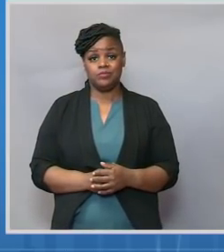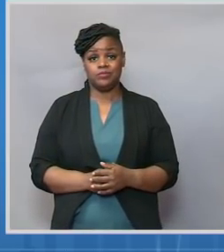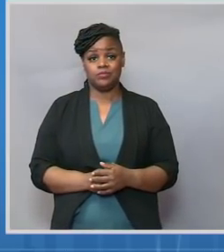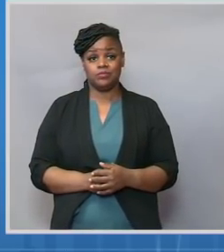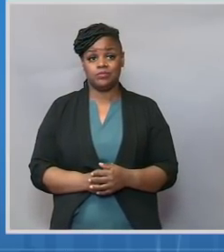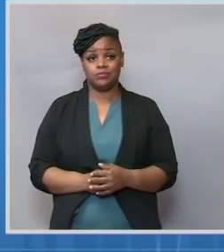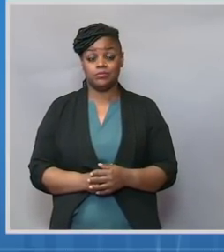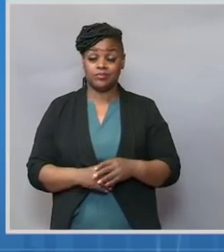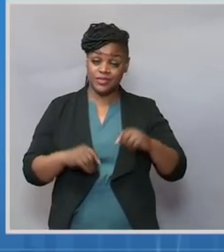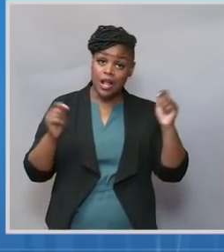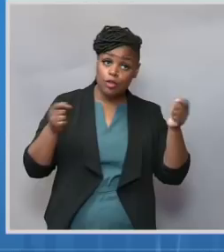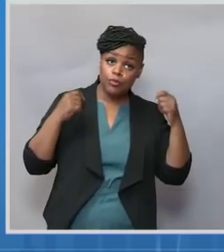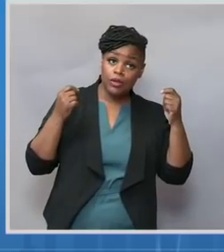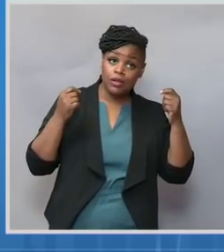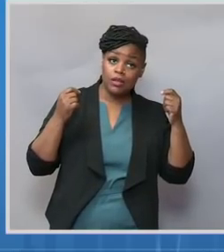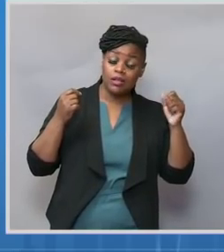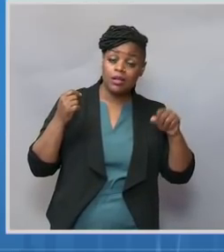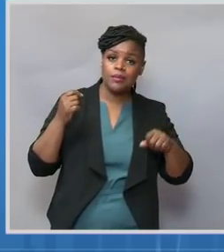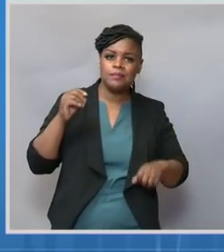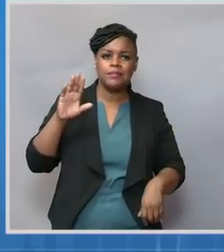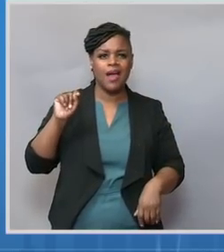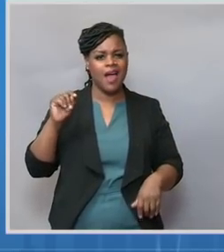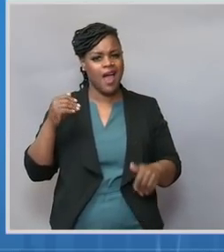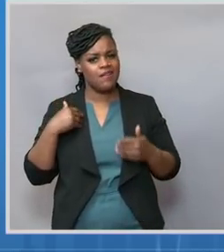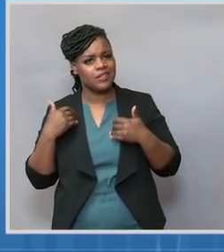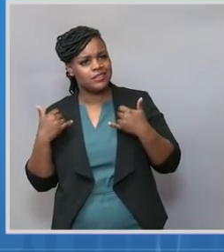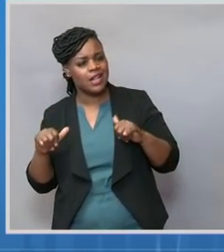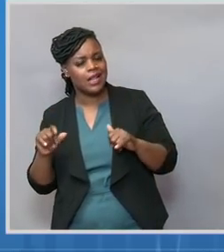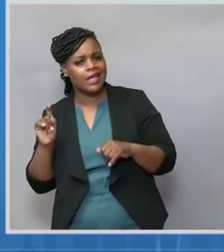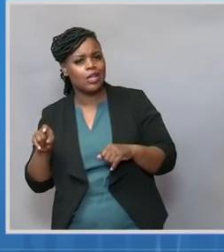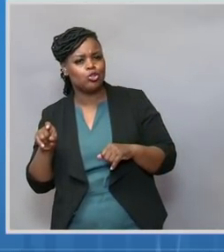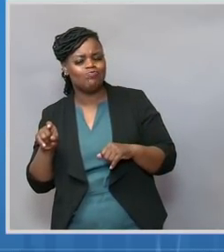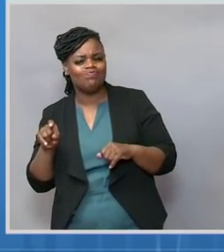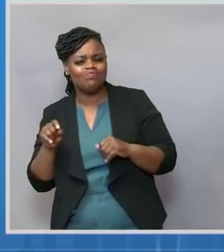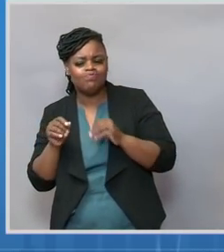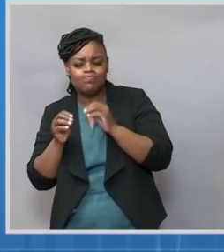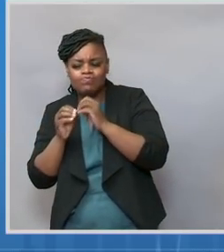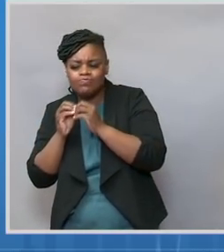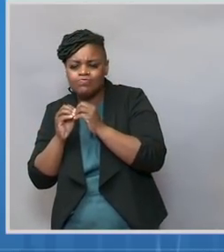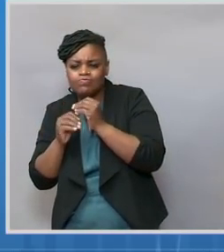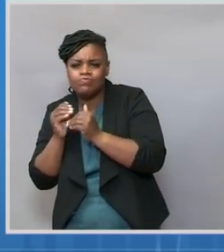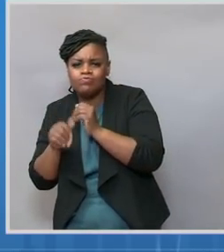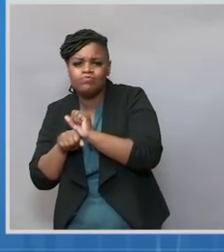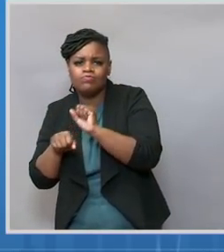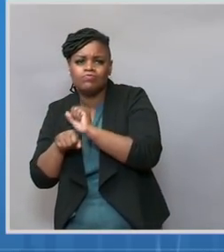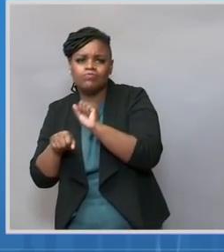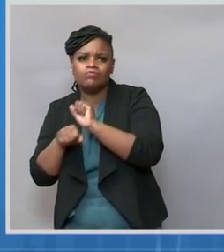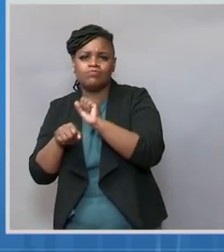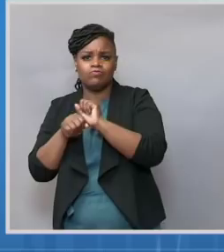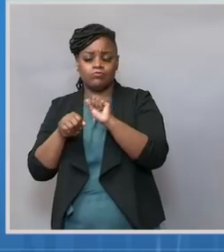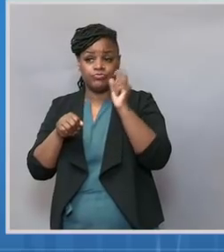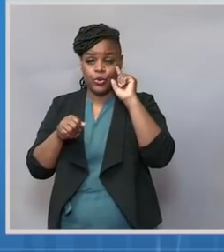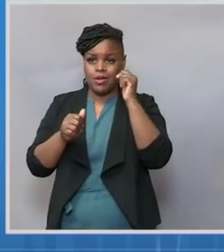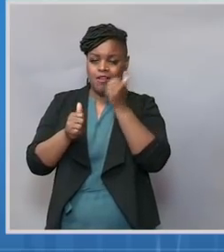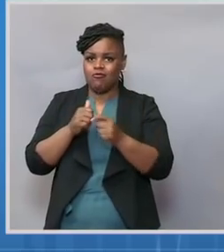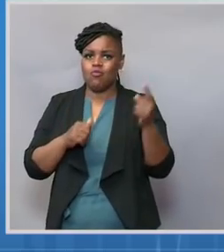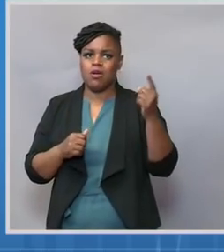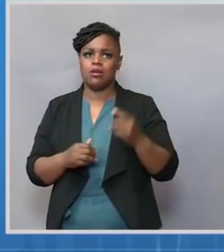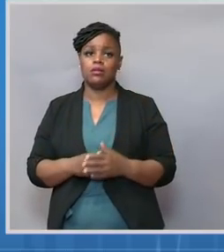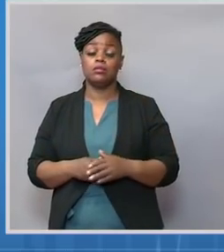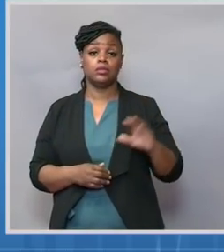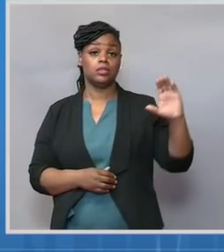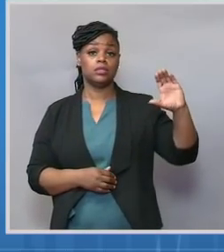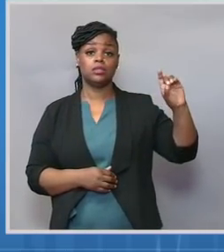potential, indeed the need, to do more to protect people now. On the CDC Data Tracker